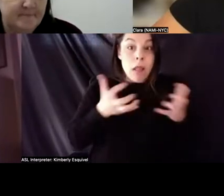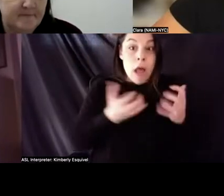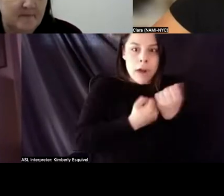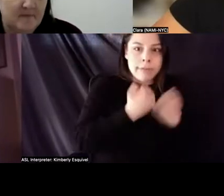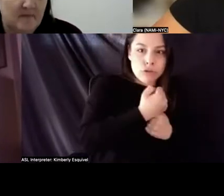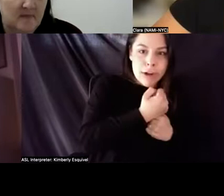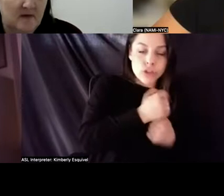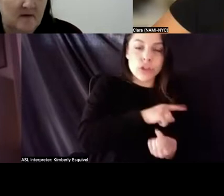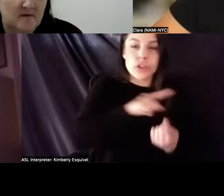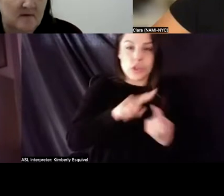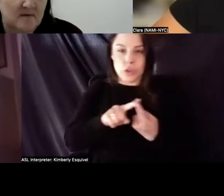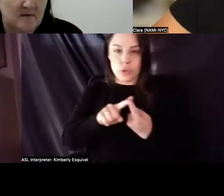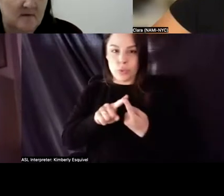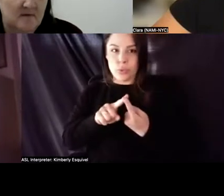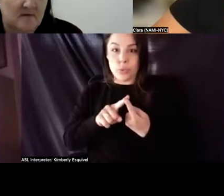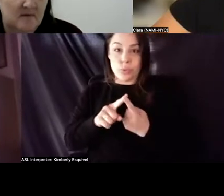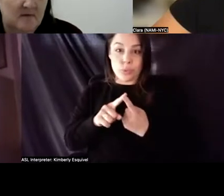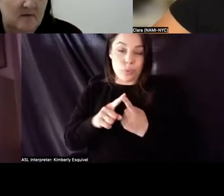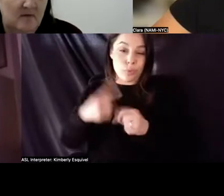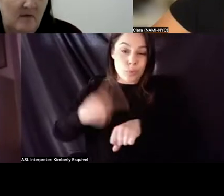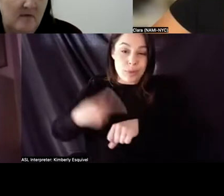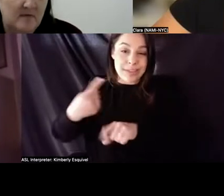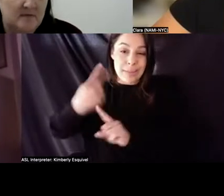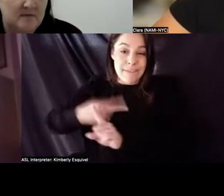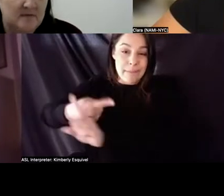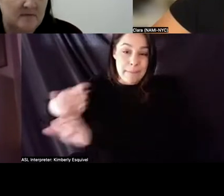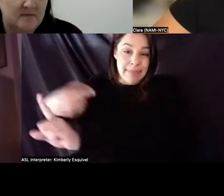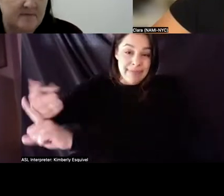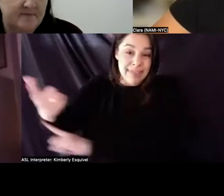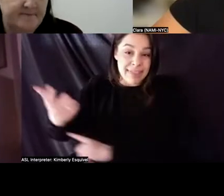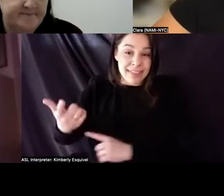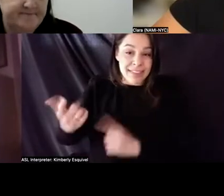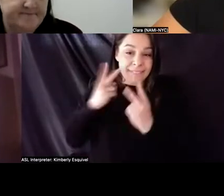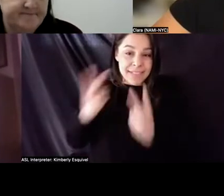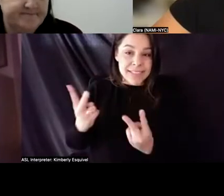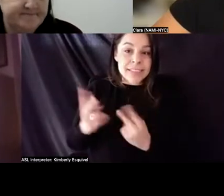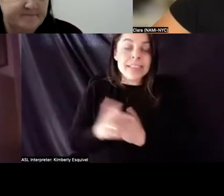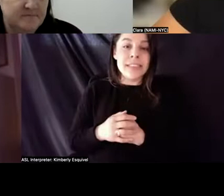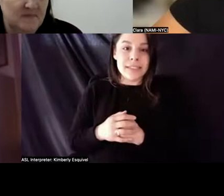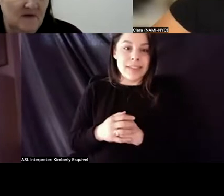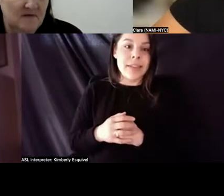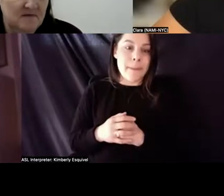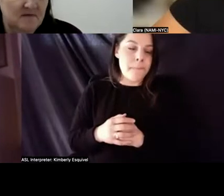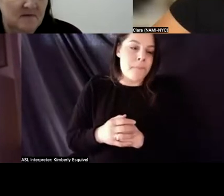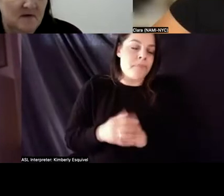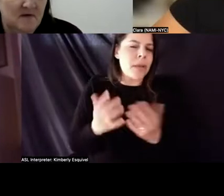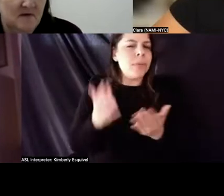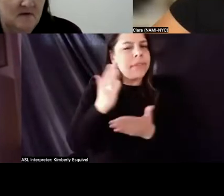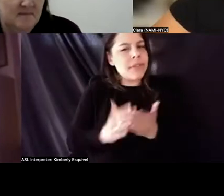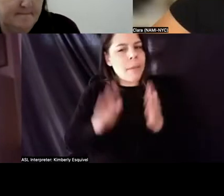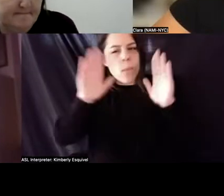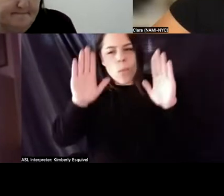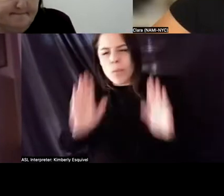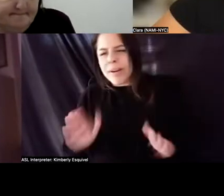to having, um, only once a month meetings with, with a case manager. And, um, there was some wonderful things that were